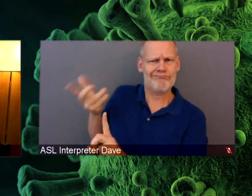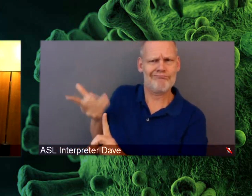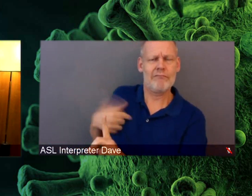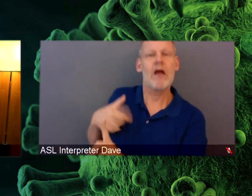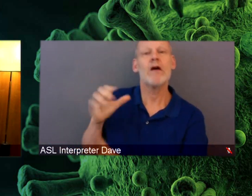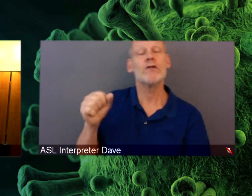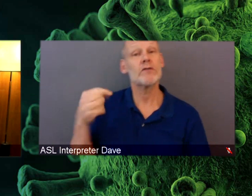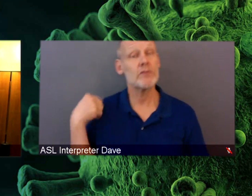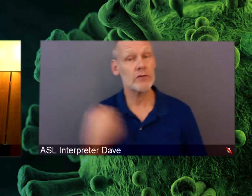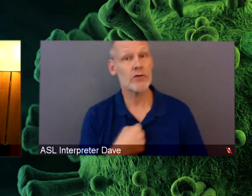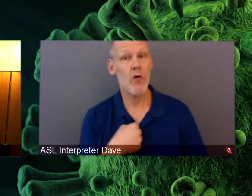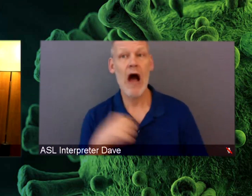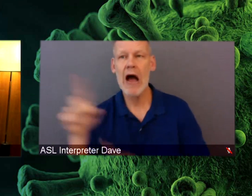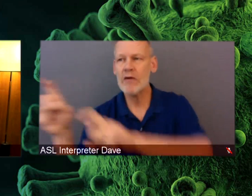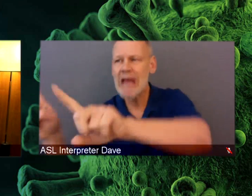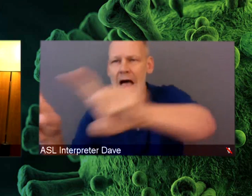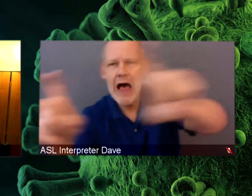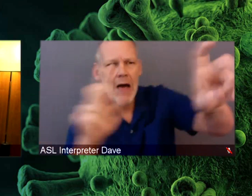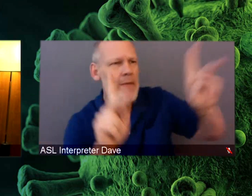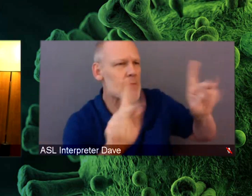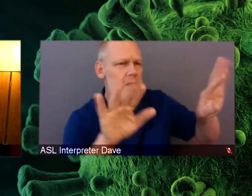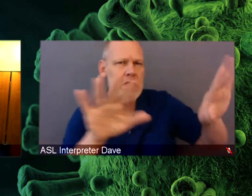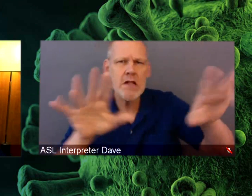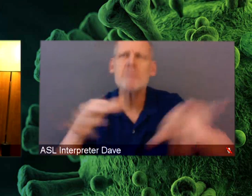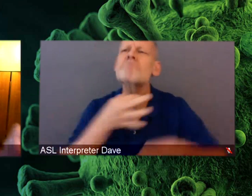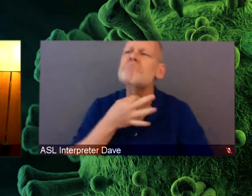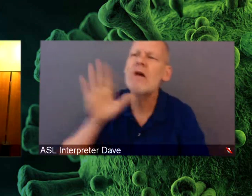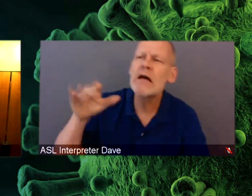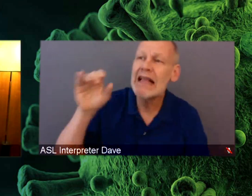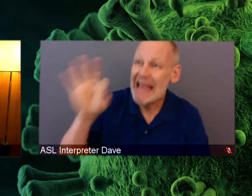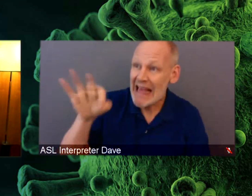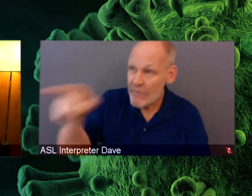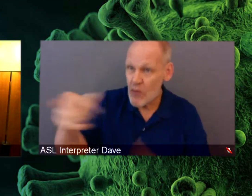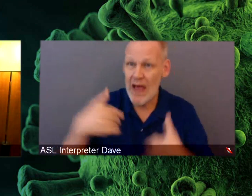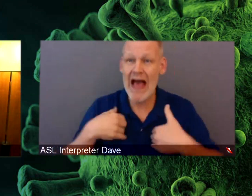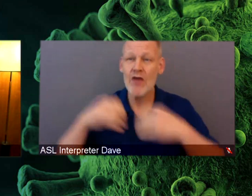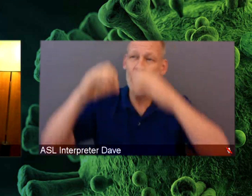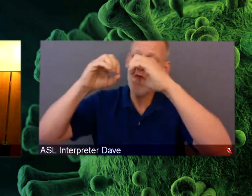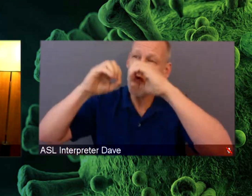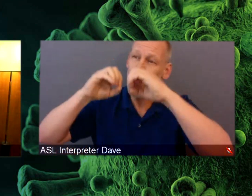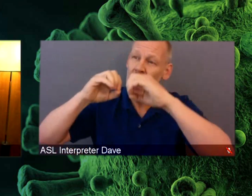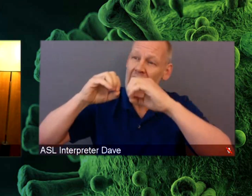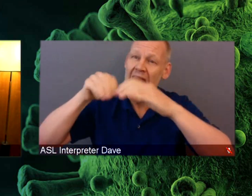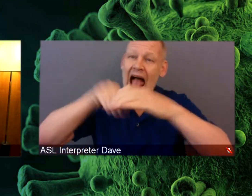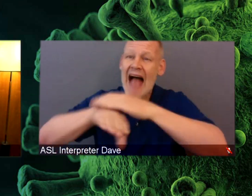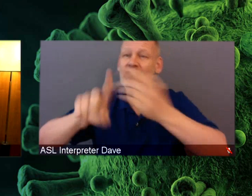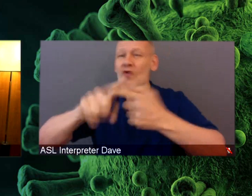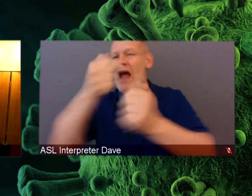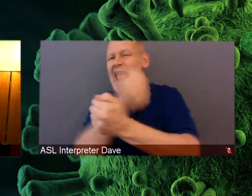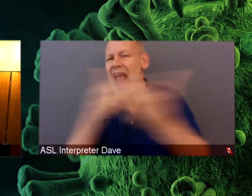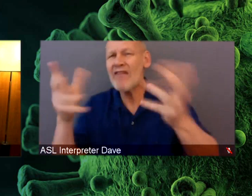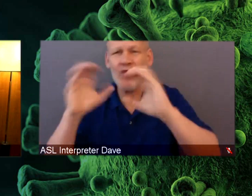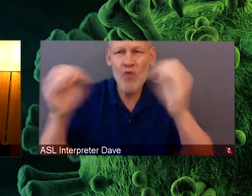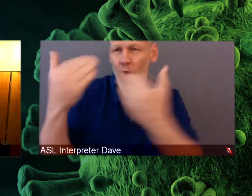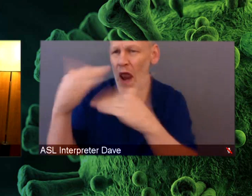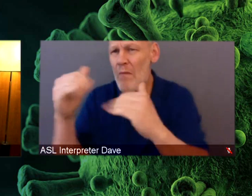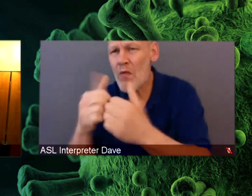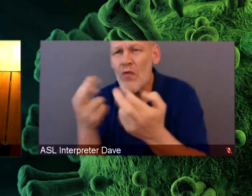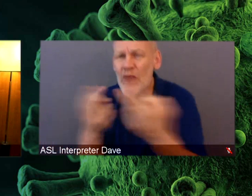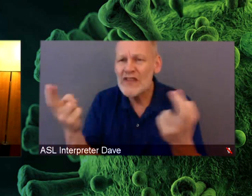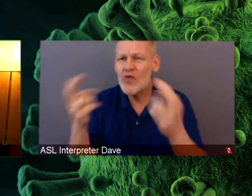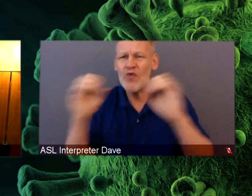people at the Hutch, you know, what would you do if you had unlimited access or unlimited resources to fight cancer?